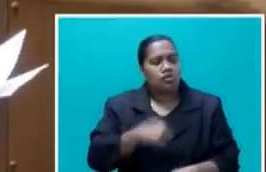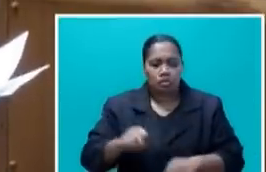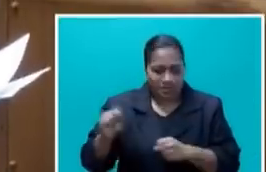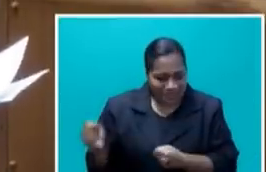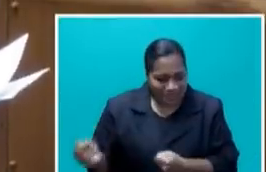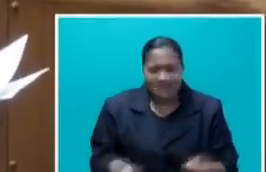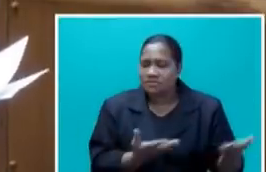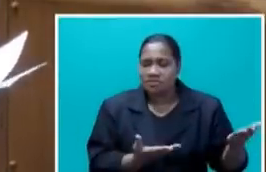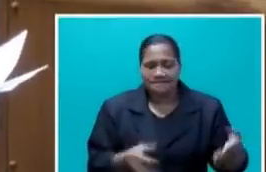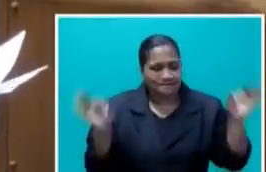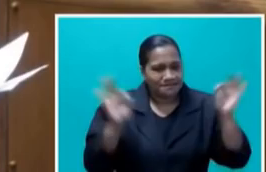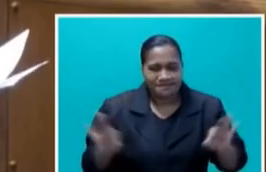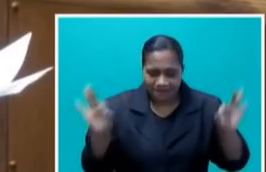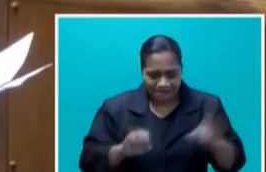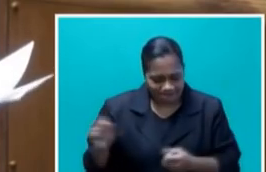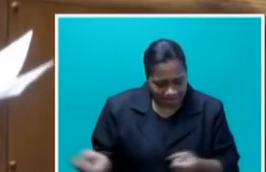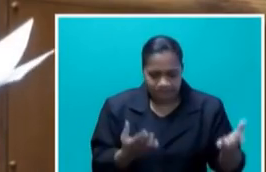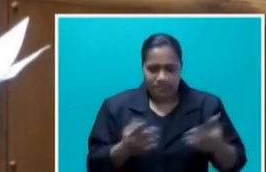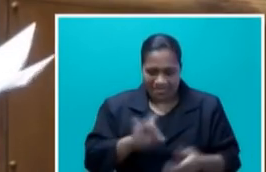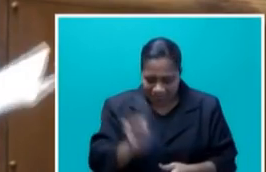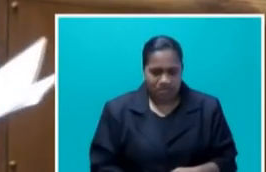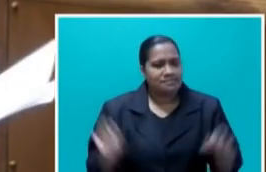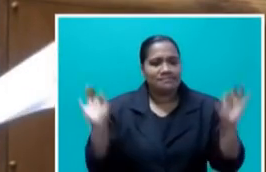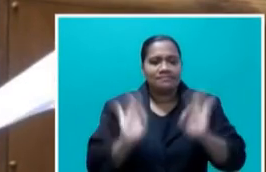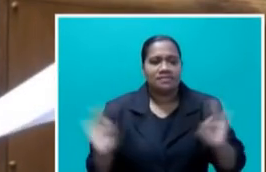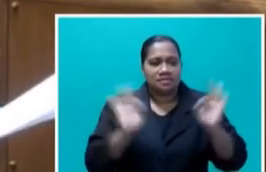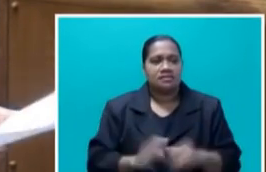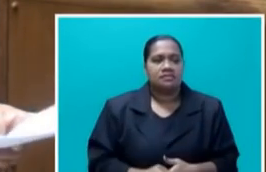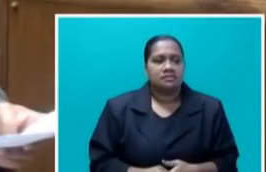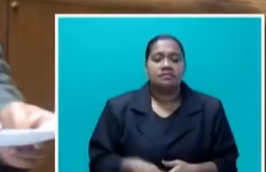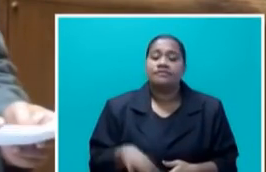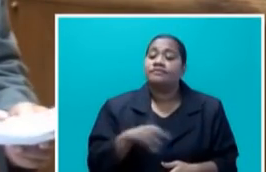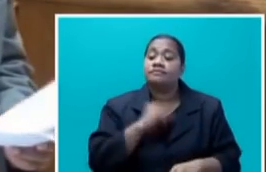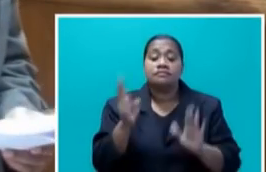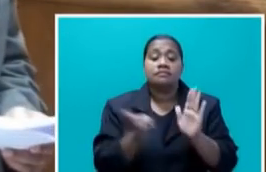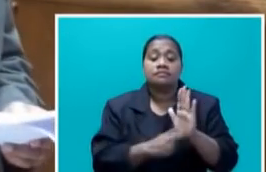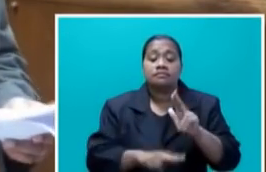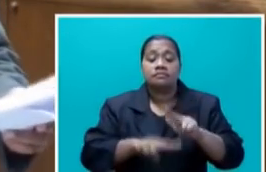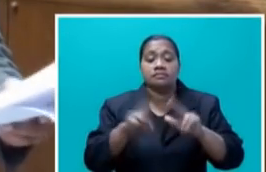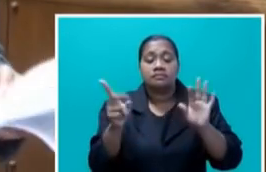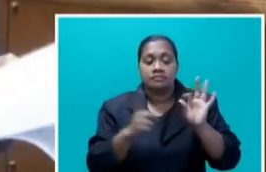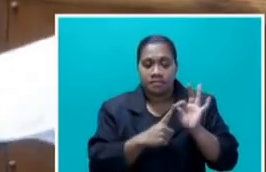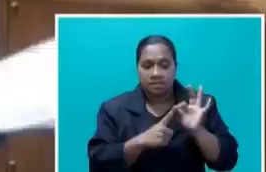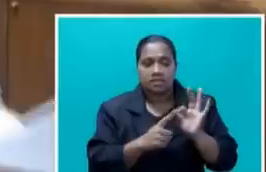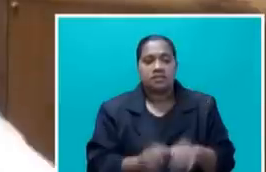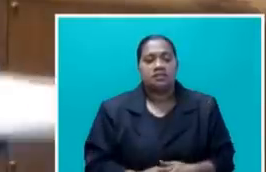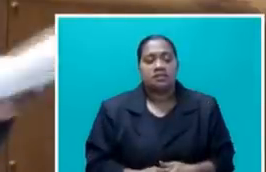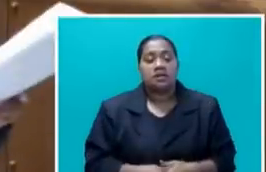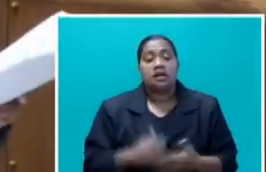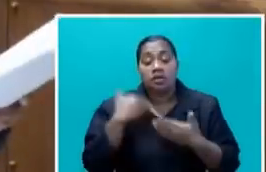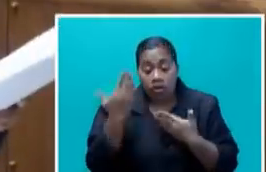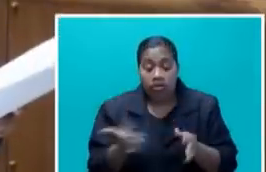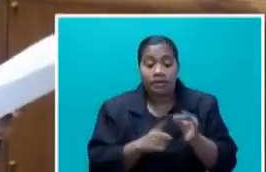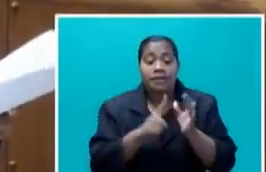no submissions have been made till today by NFP, no Honorable Peer, and